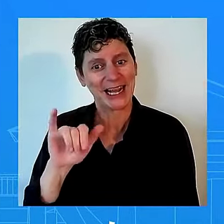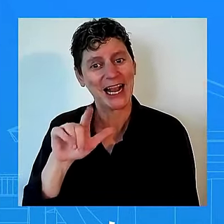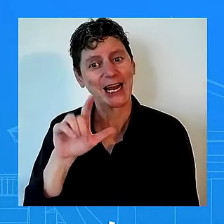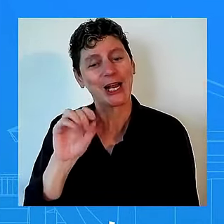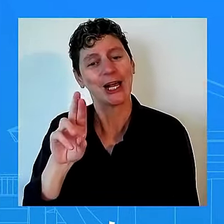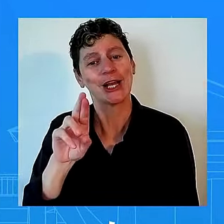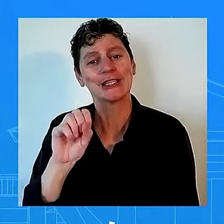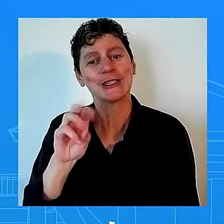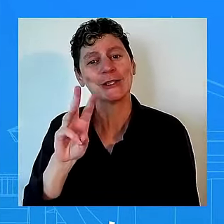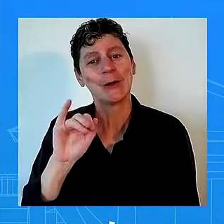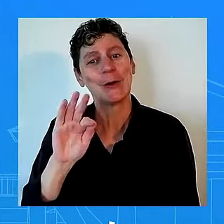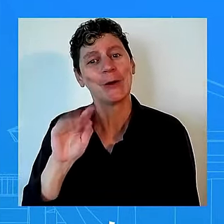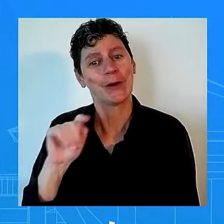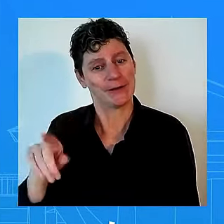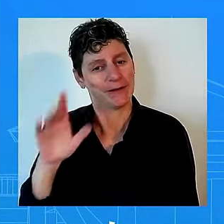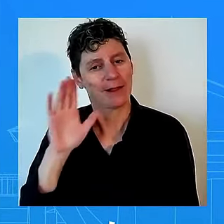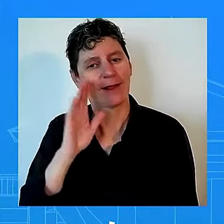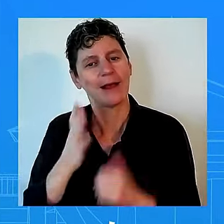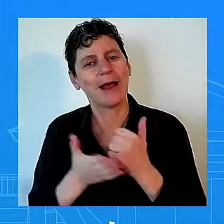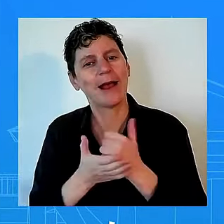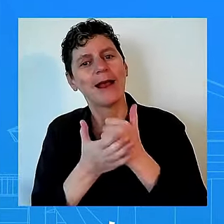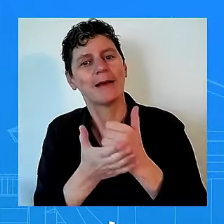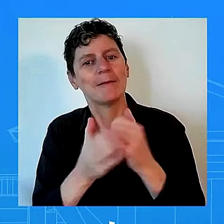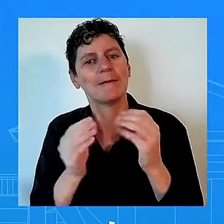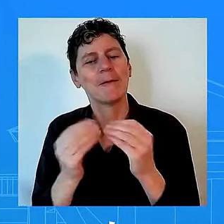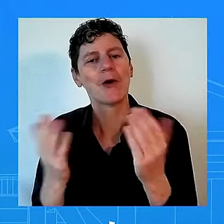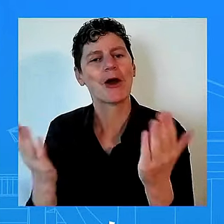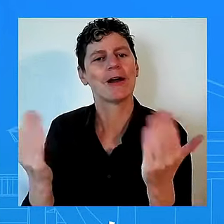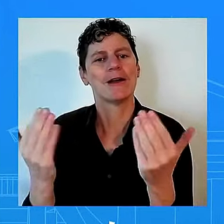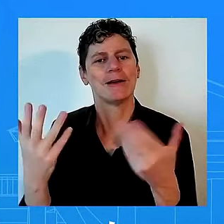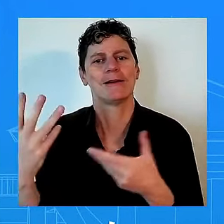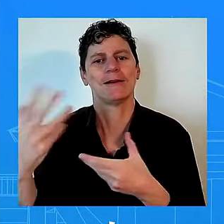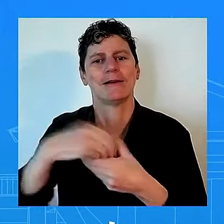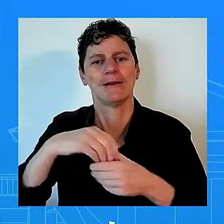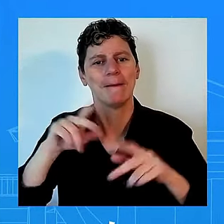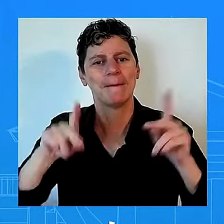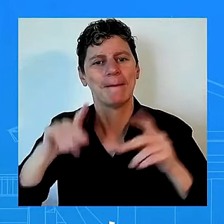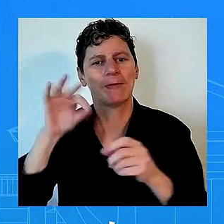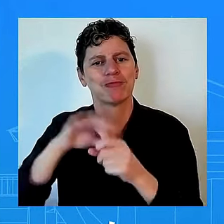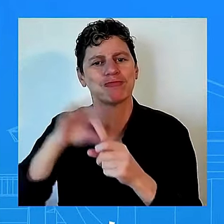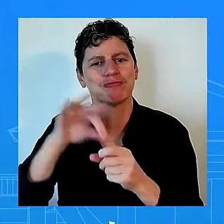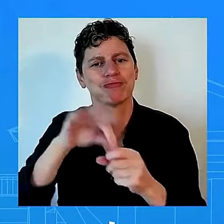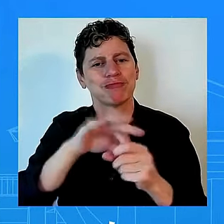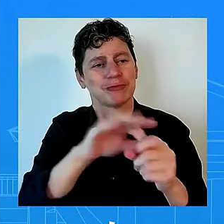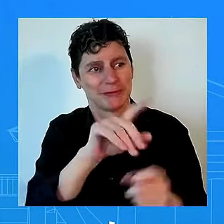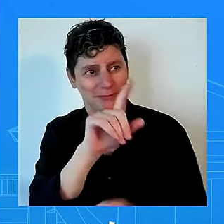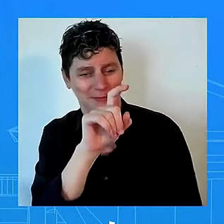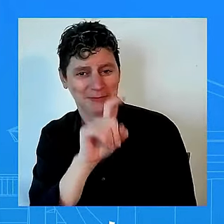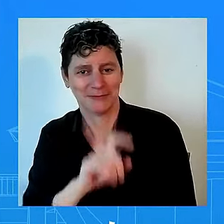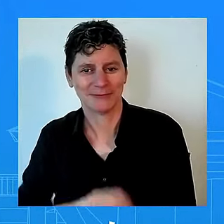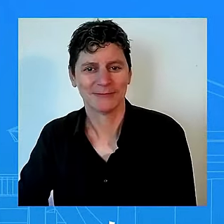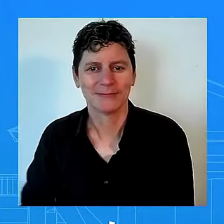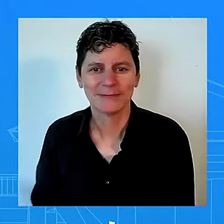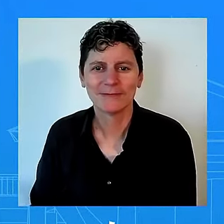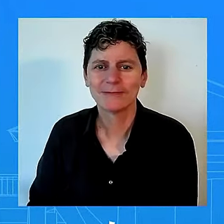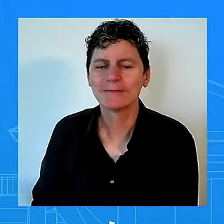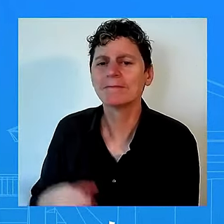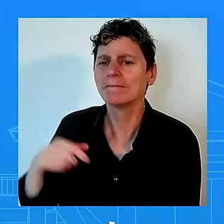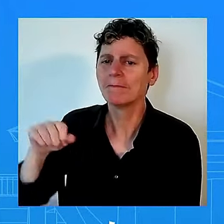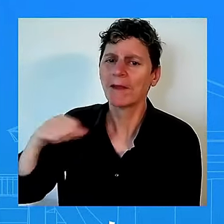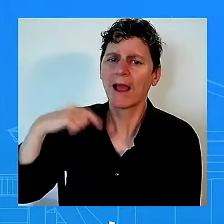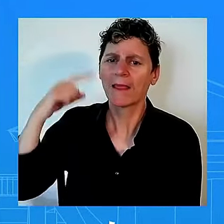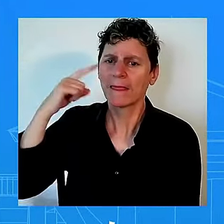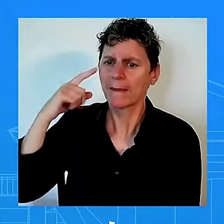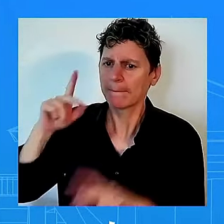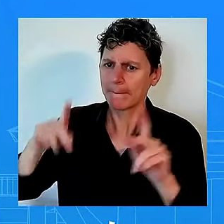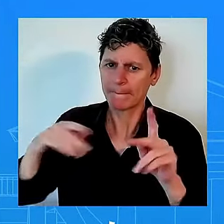important for people to exercise their sacred right to vote and that is something that the person the president finds it incredibly important to continue to do and to